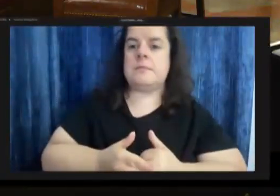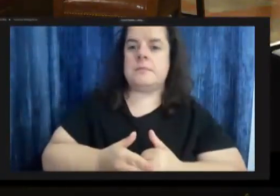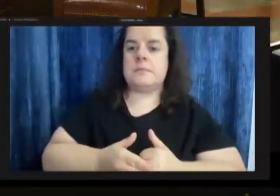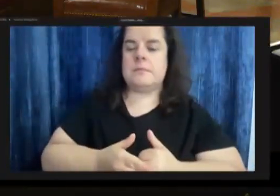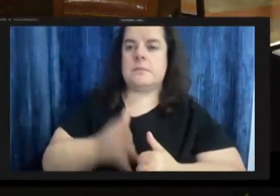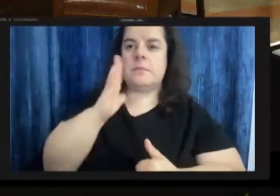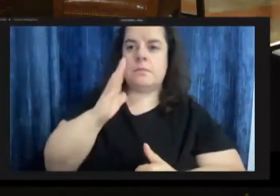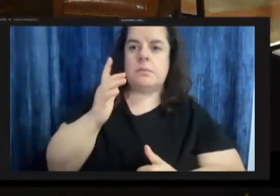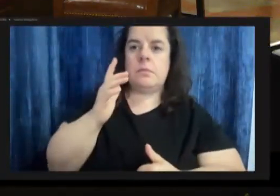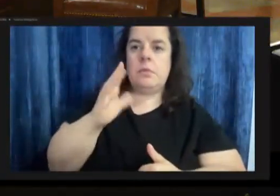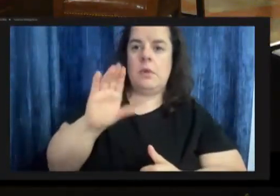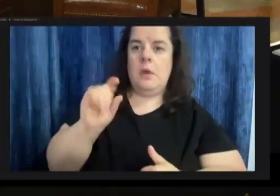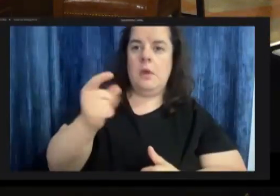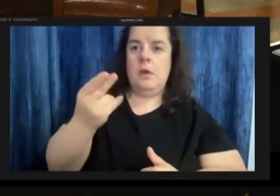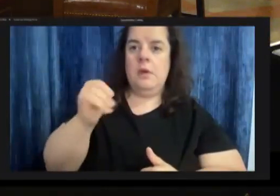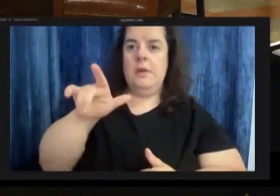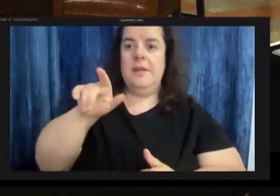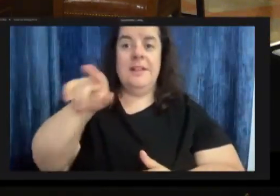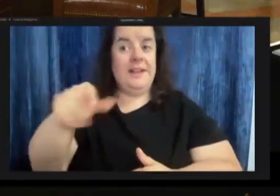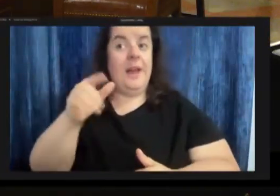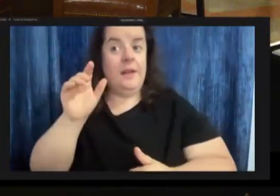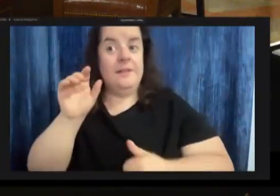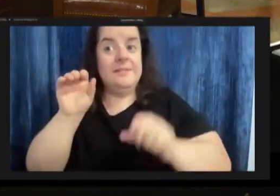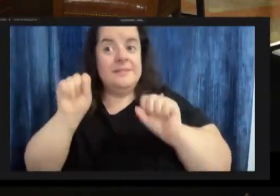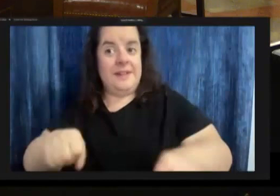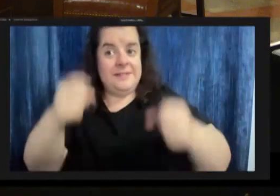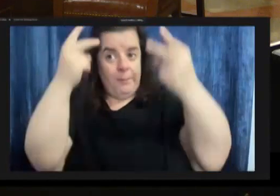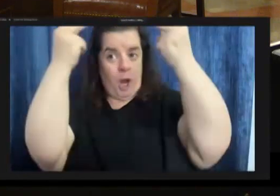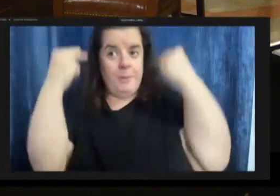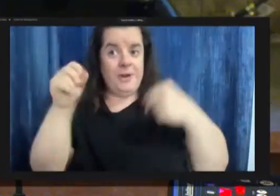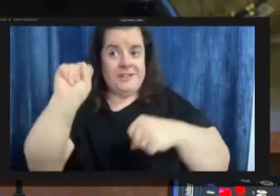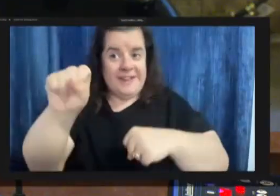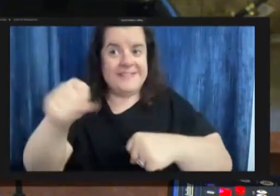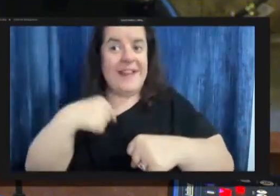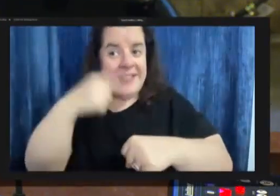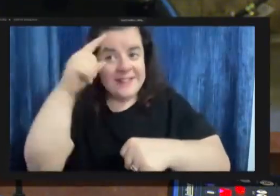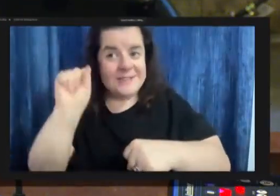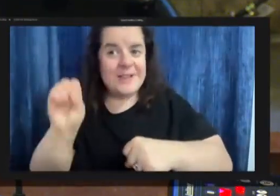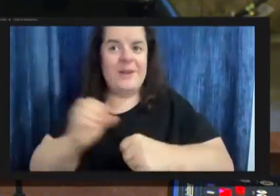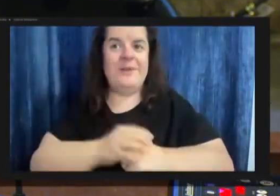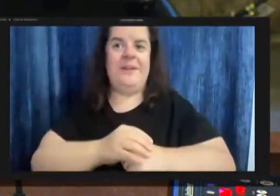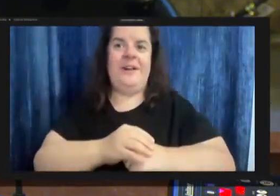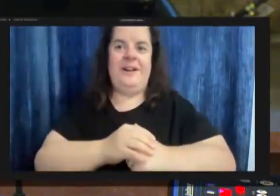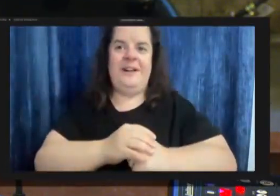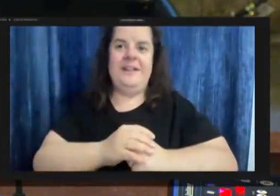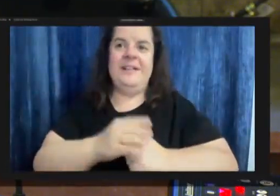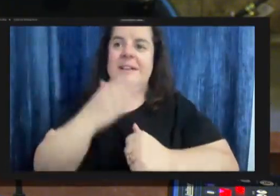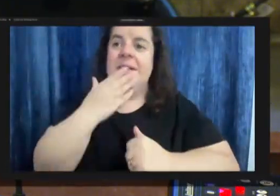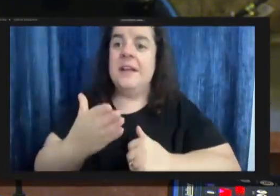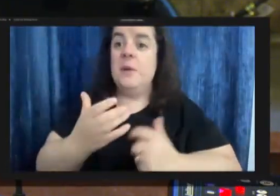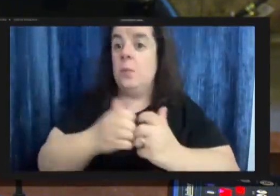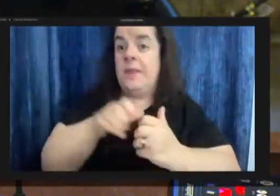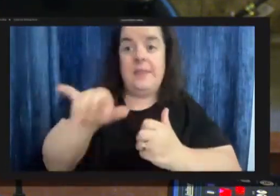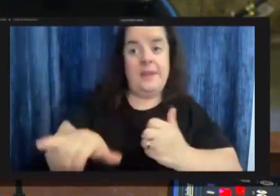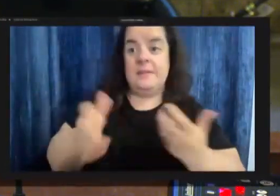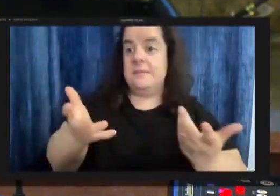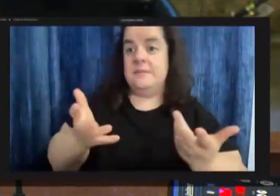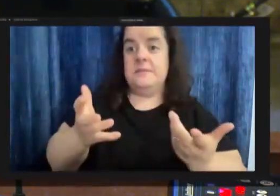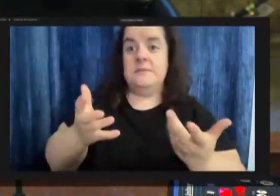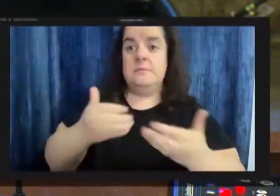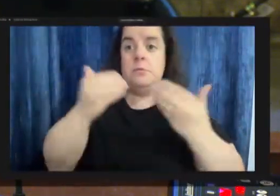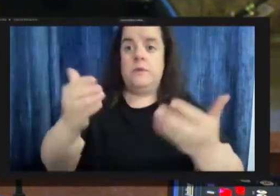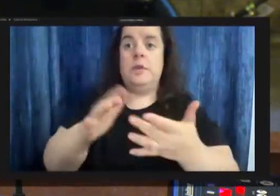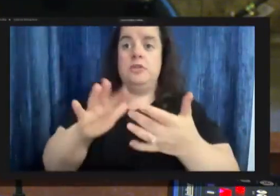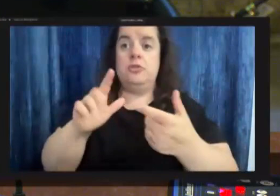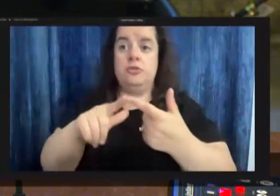councilman cogg hills as barbara i believe he is yeah um thank you with that we'll move on to testimony from